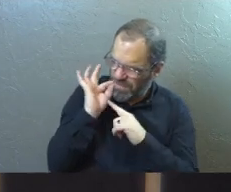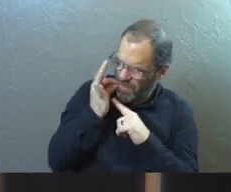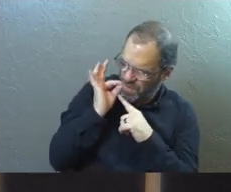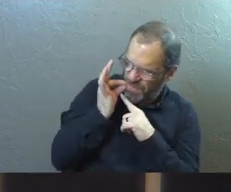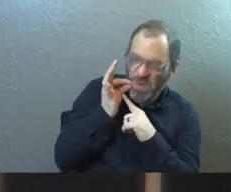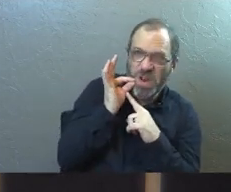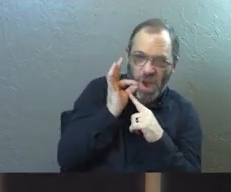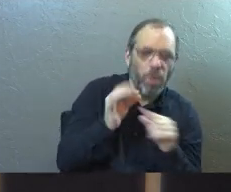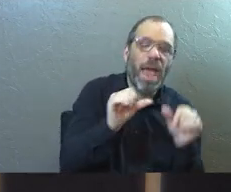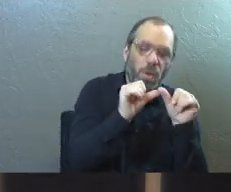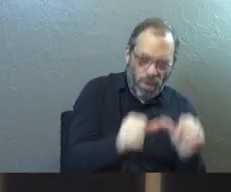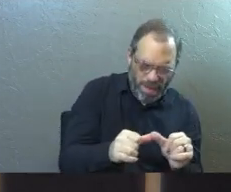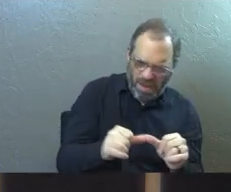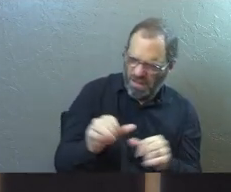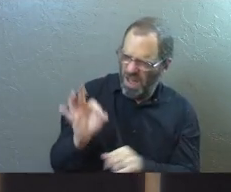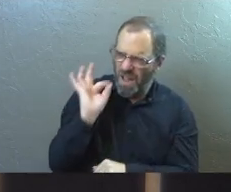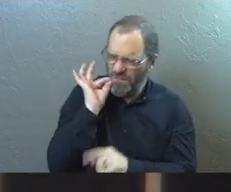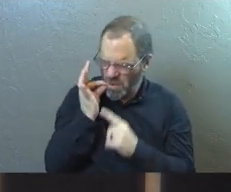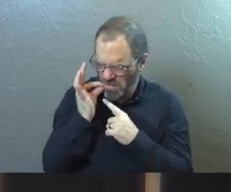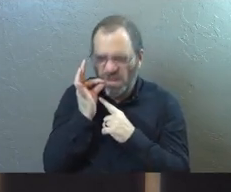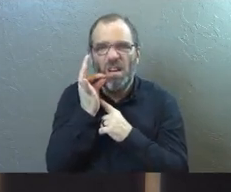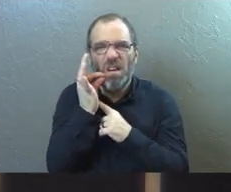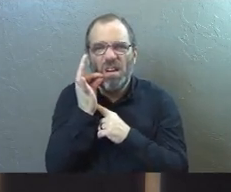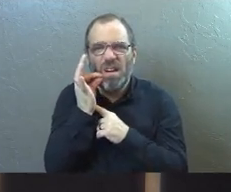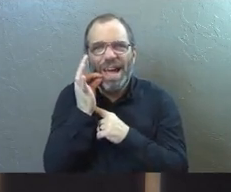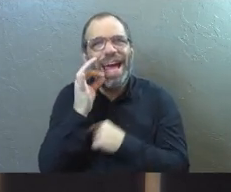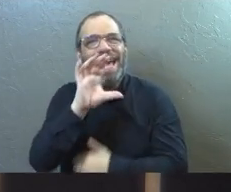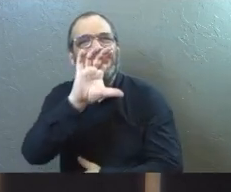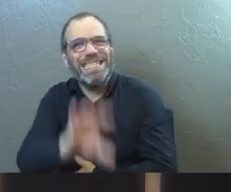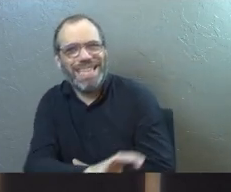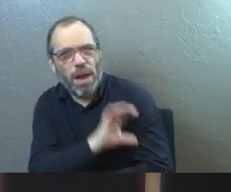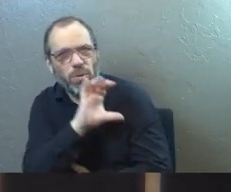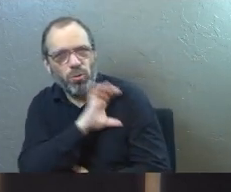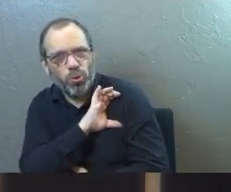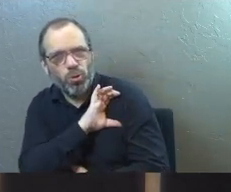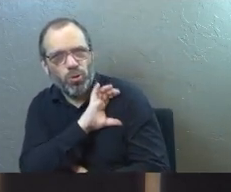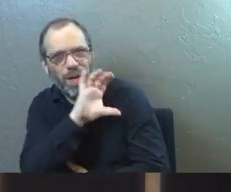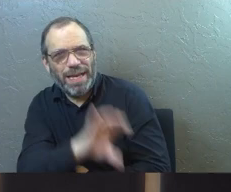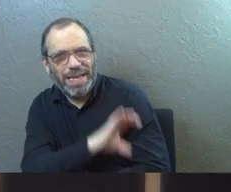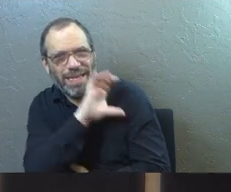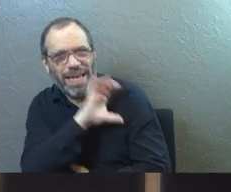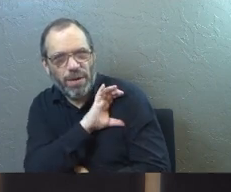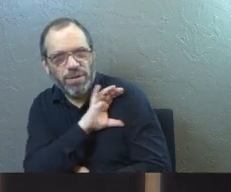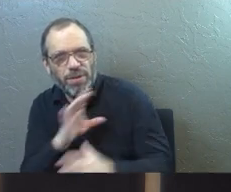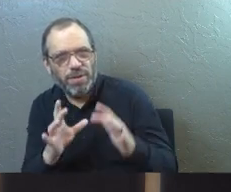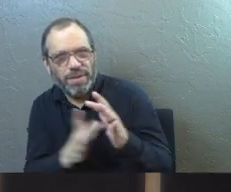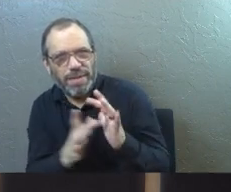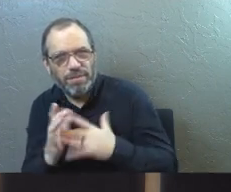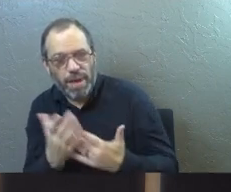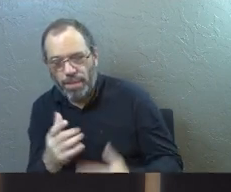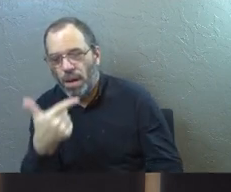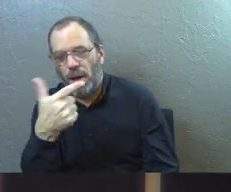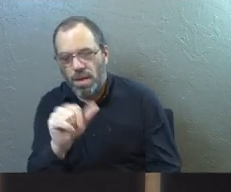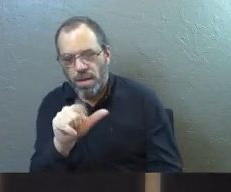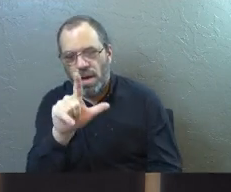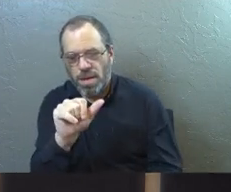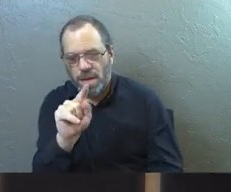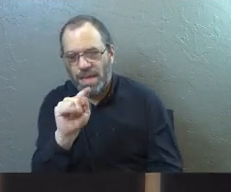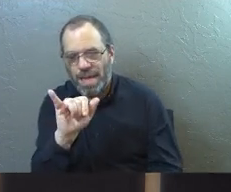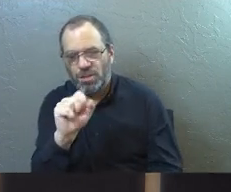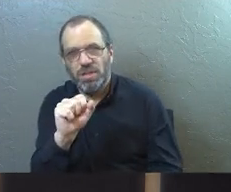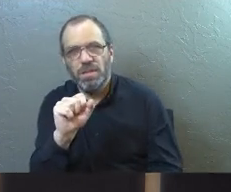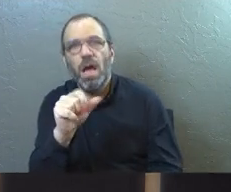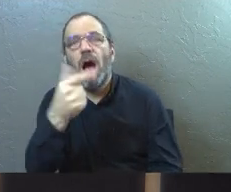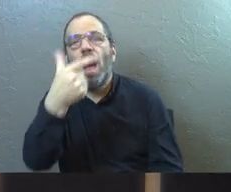figured out remain. We figured out the vine. What's the fruit? Fruit is character in scripture. Here's a verse. Galatians 5.22.